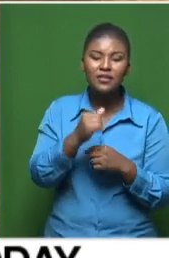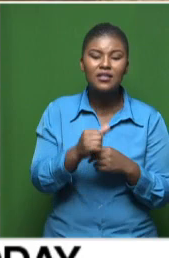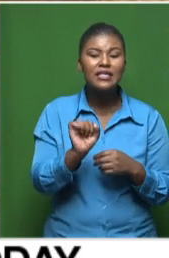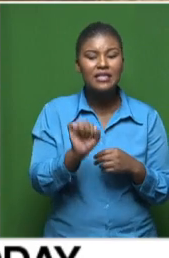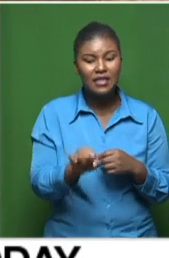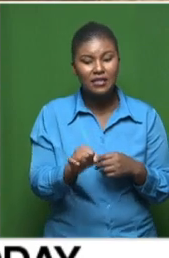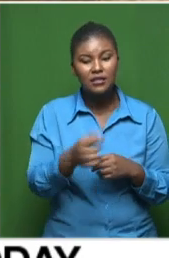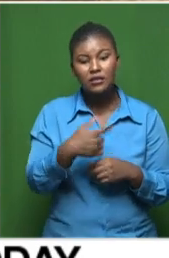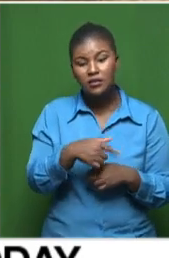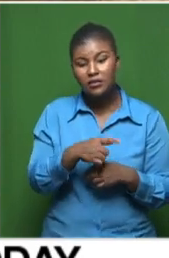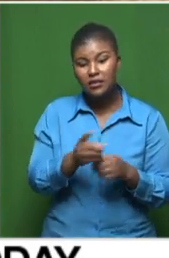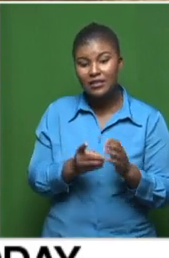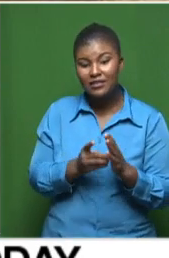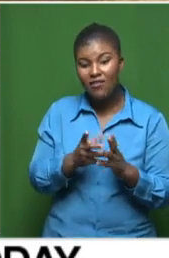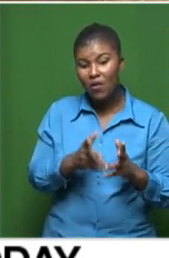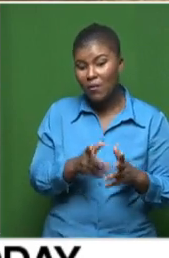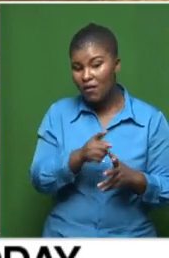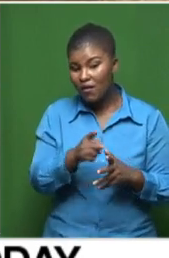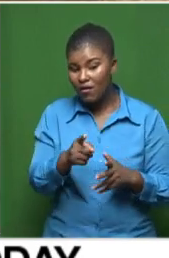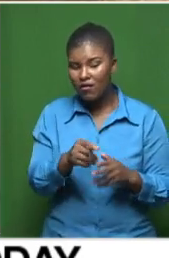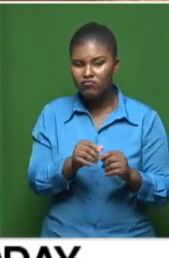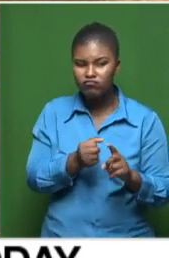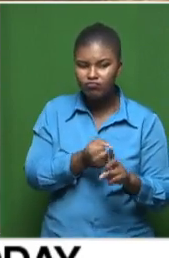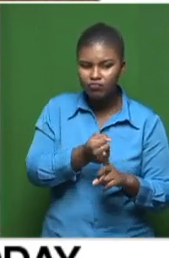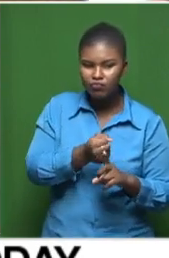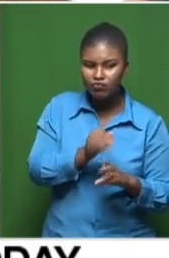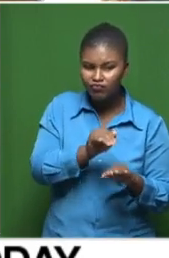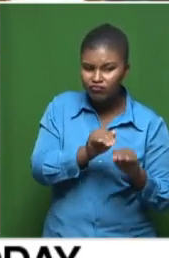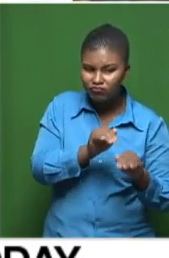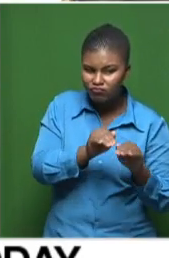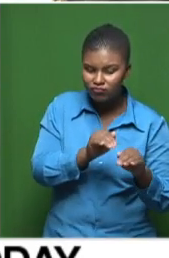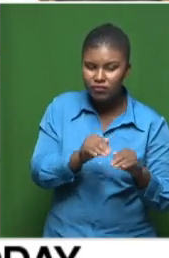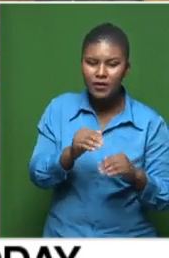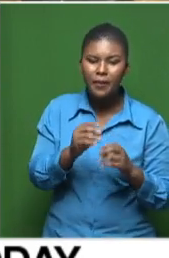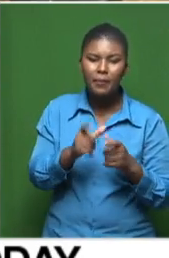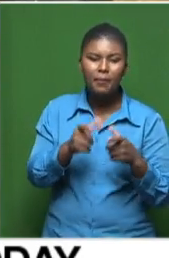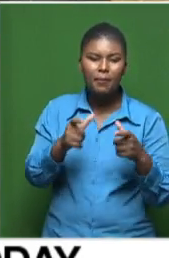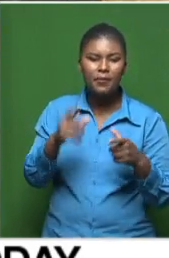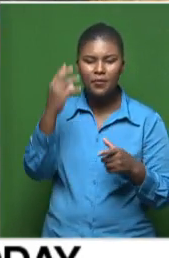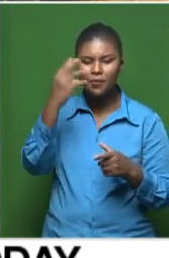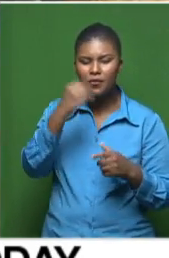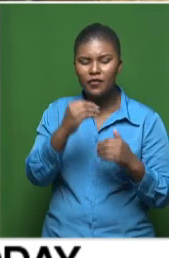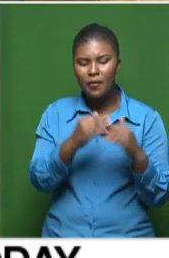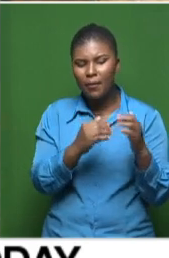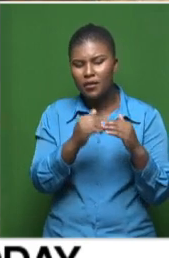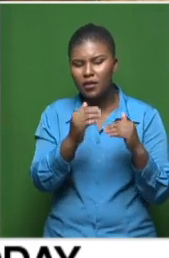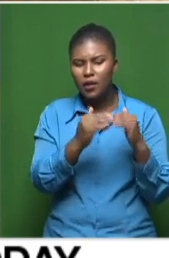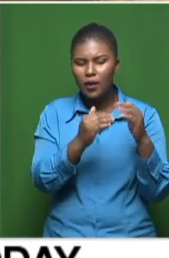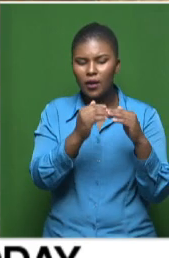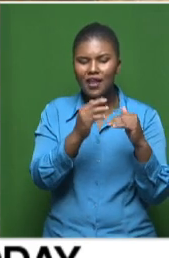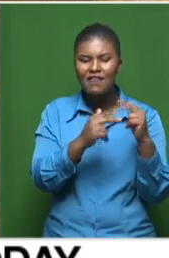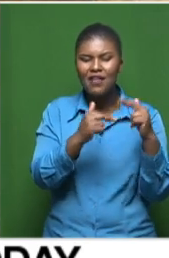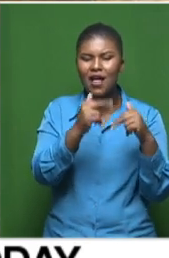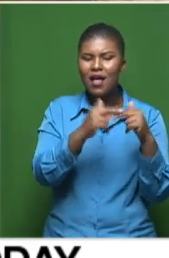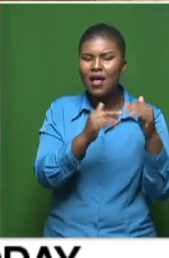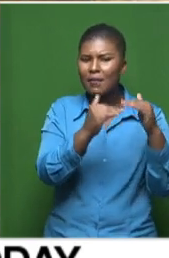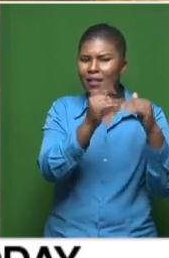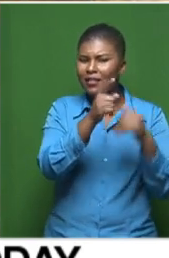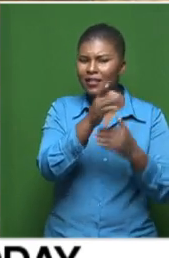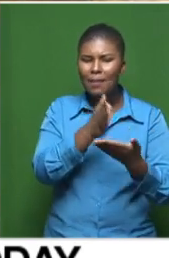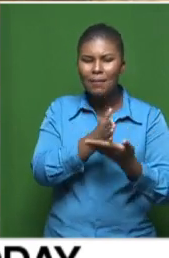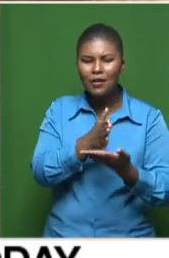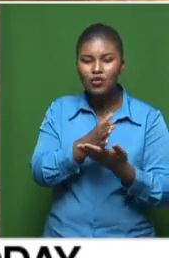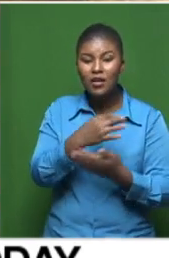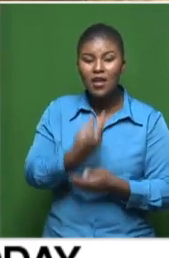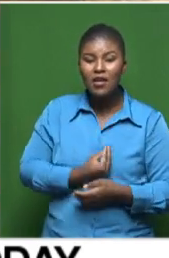chasing developers. As we see, you know, the big, beautiful buildings that are going up, the blocks and the flats that, you know,